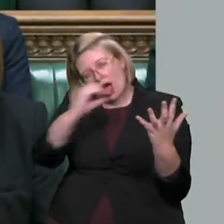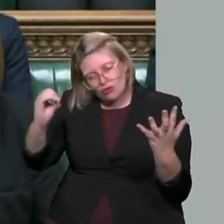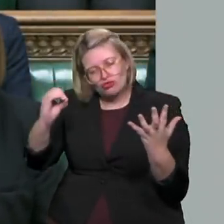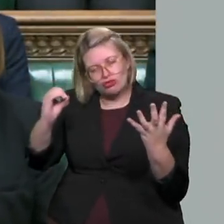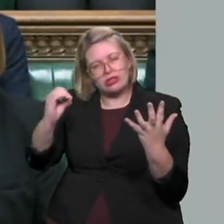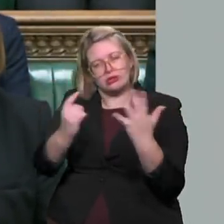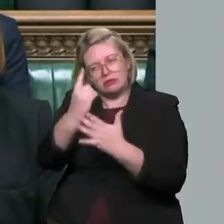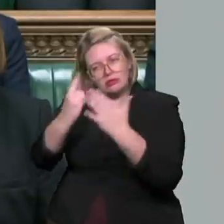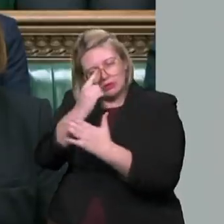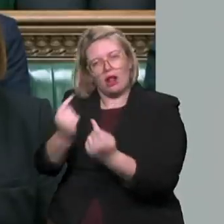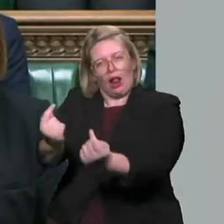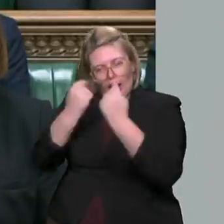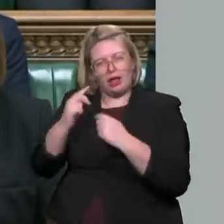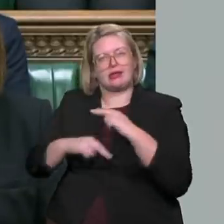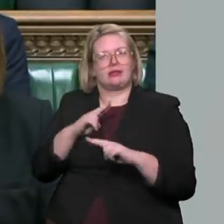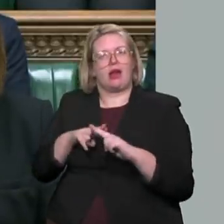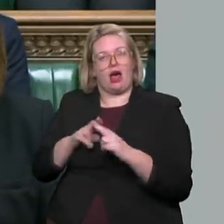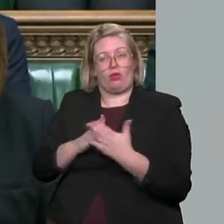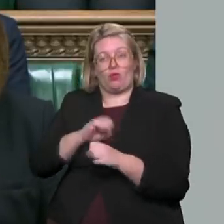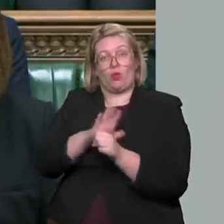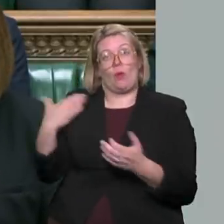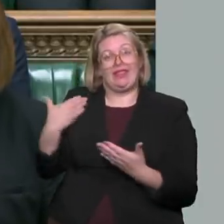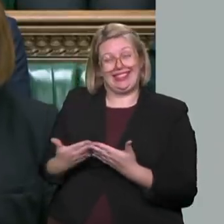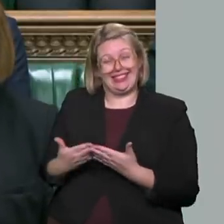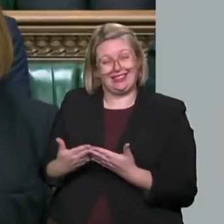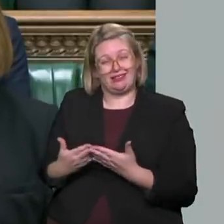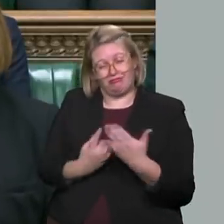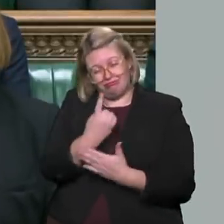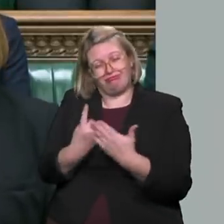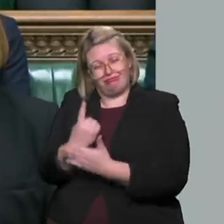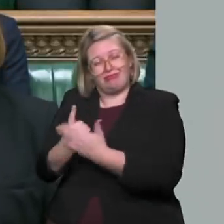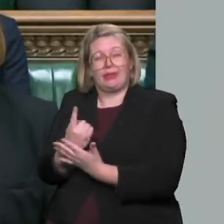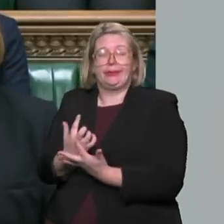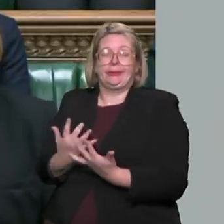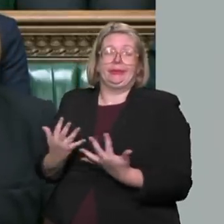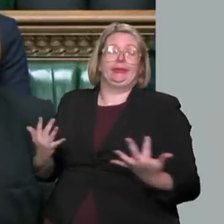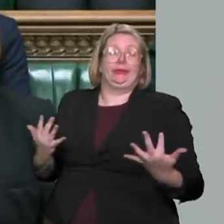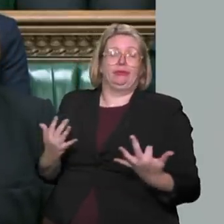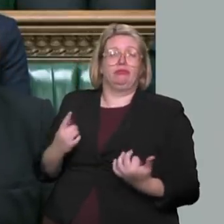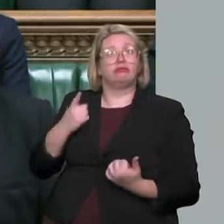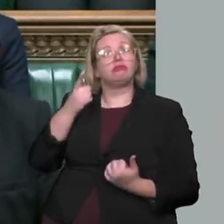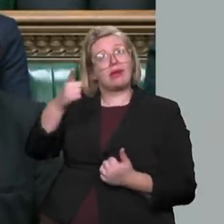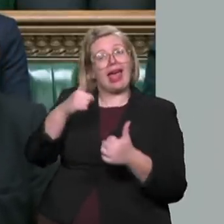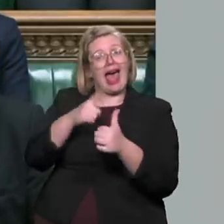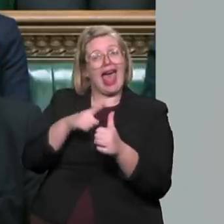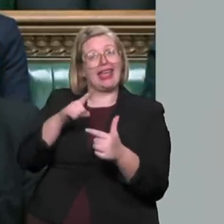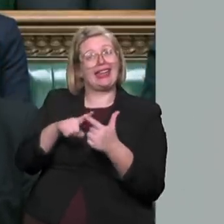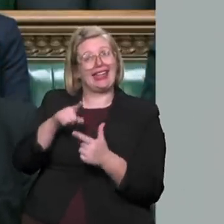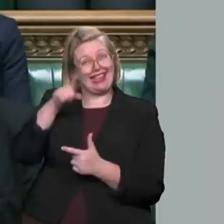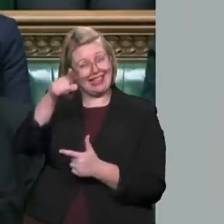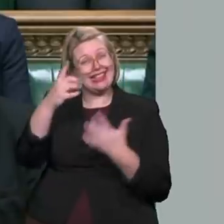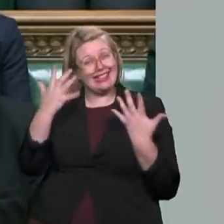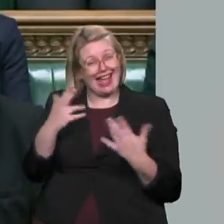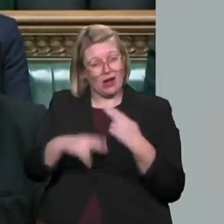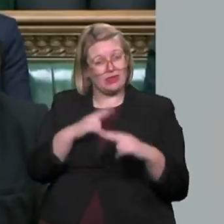pandemic. To deter further attacks, staff in the hospital's A and E department are now wearing body